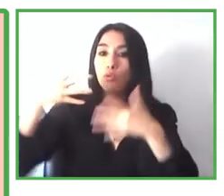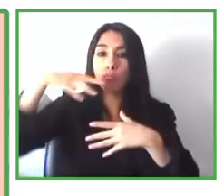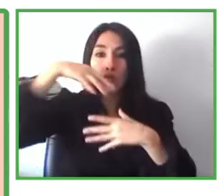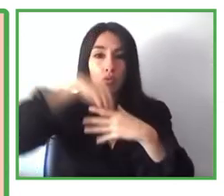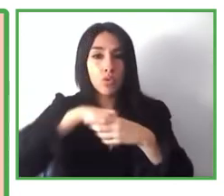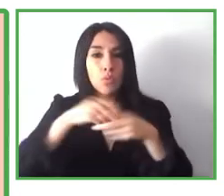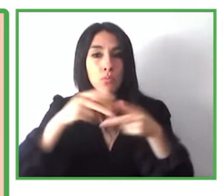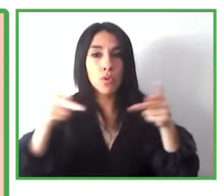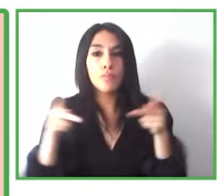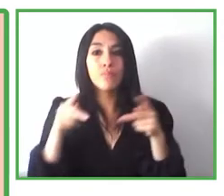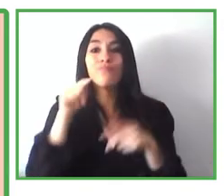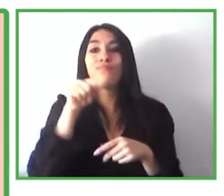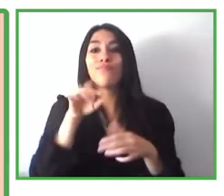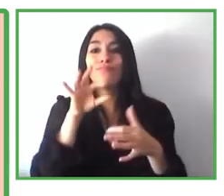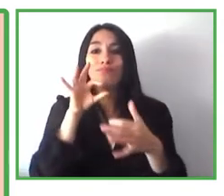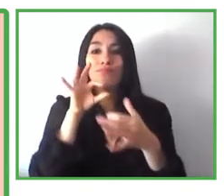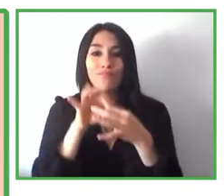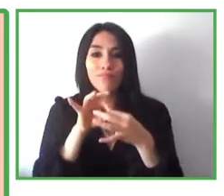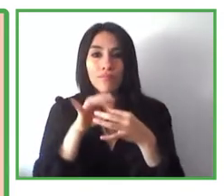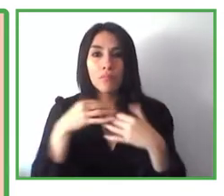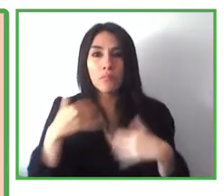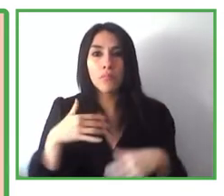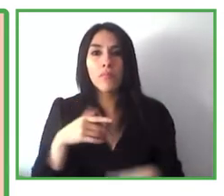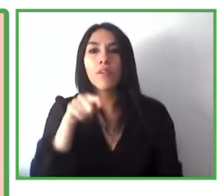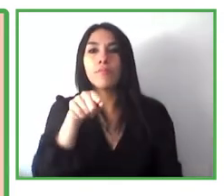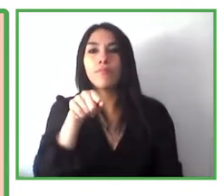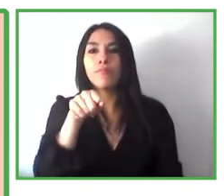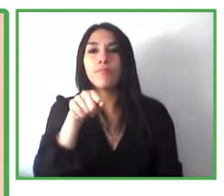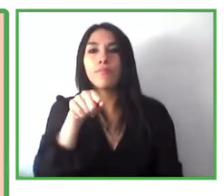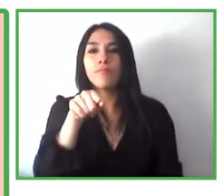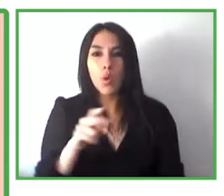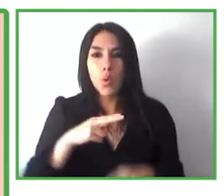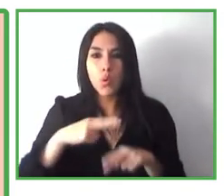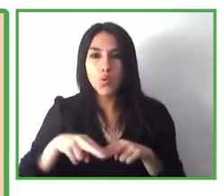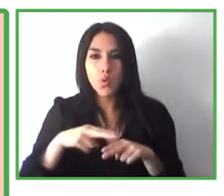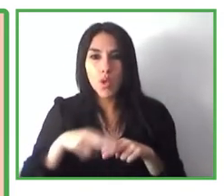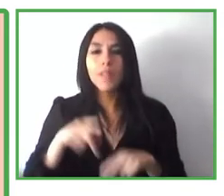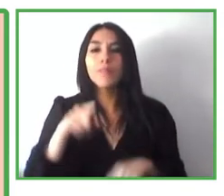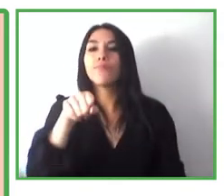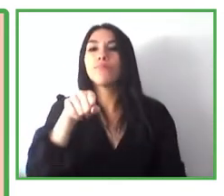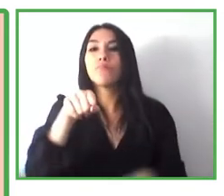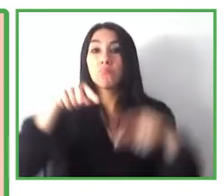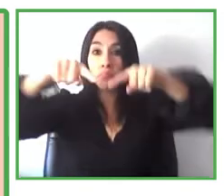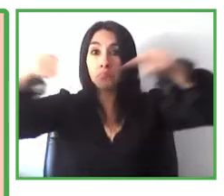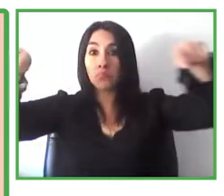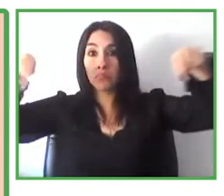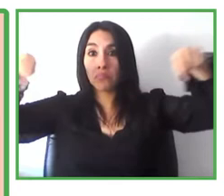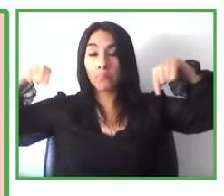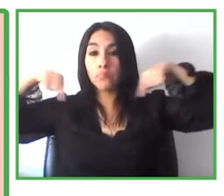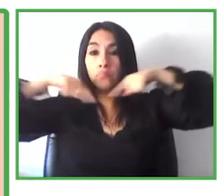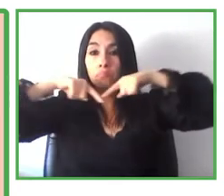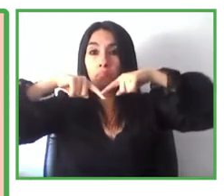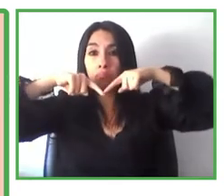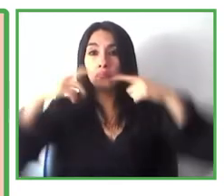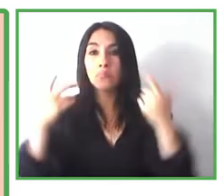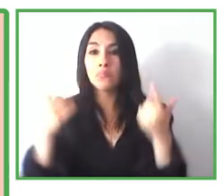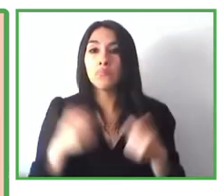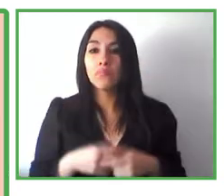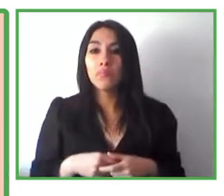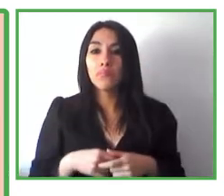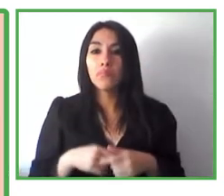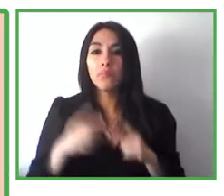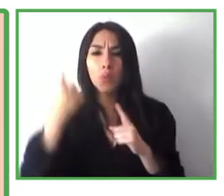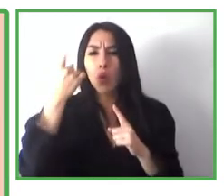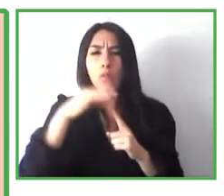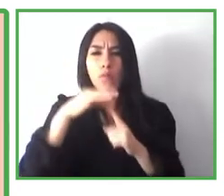that connect emotionally with the customer or the user of the space. Therefore, it's not about creating a product or interior